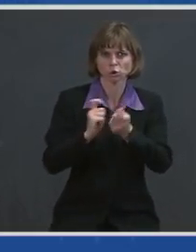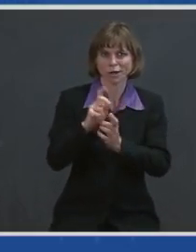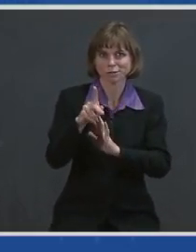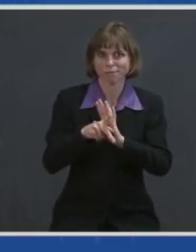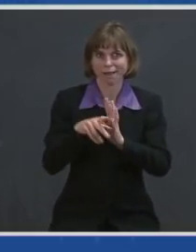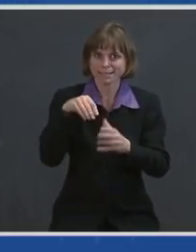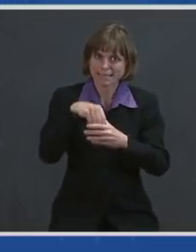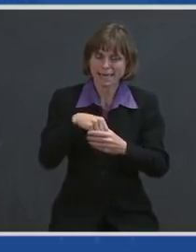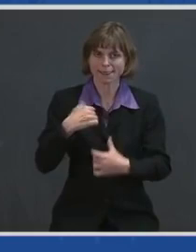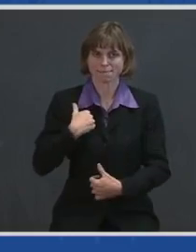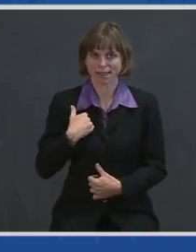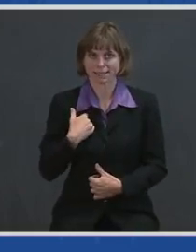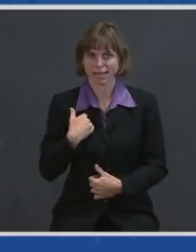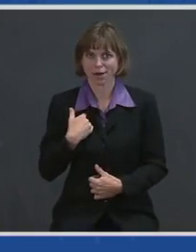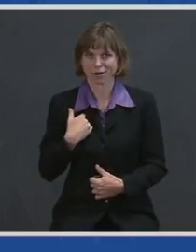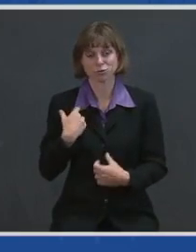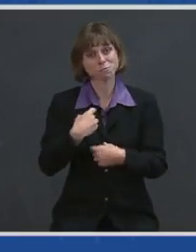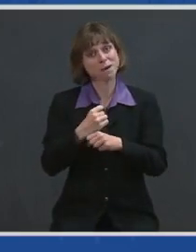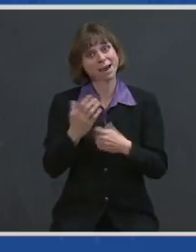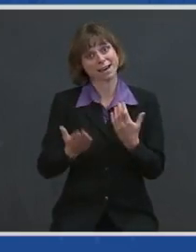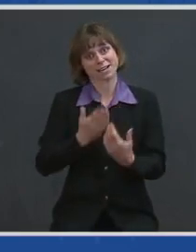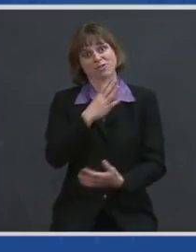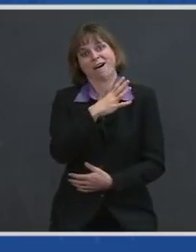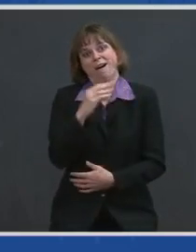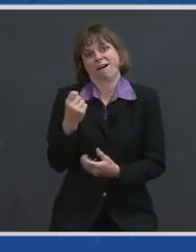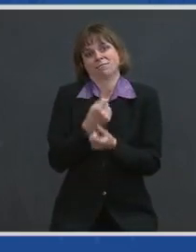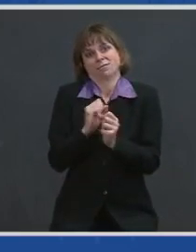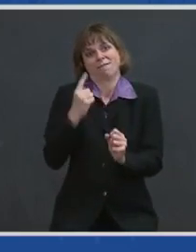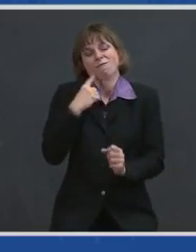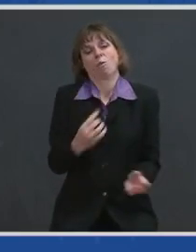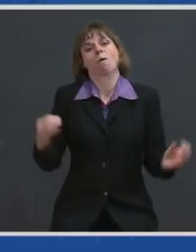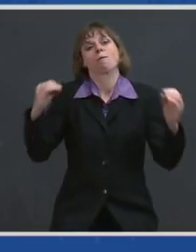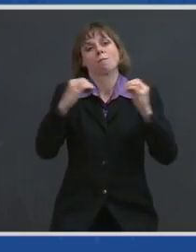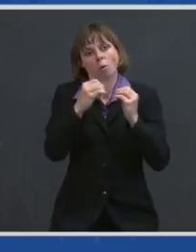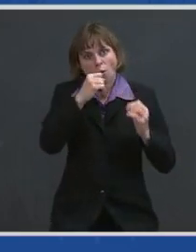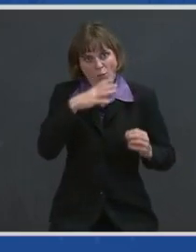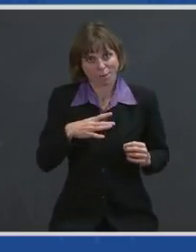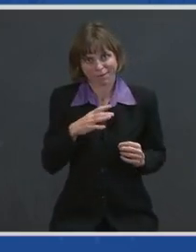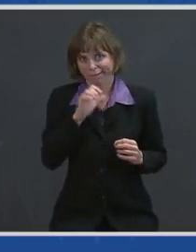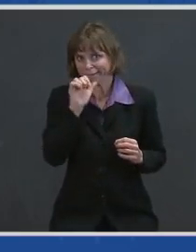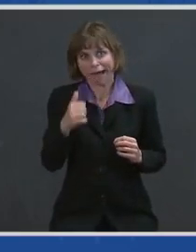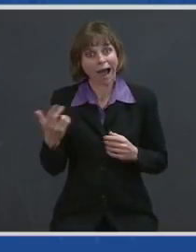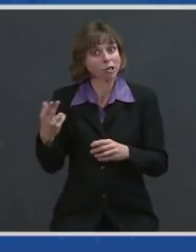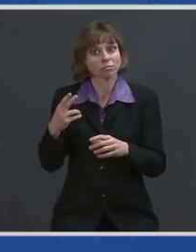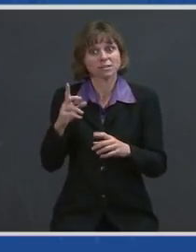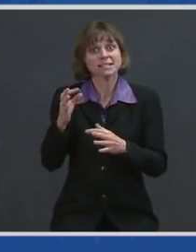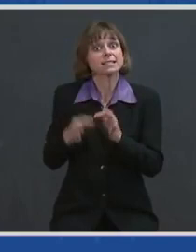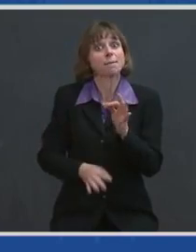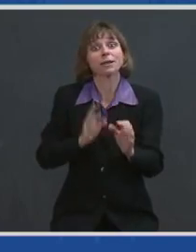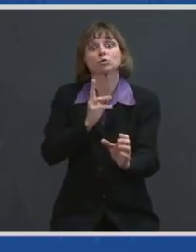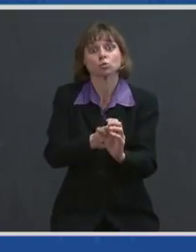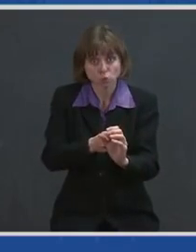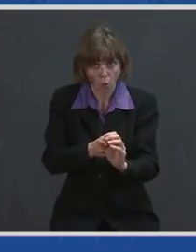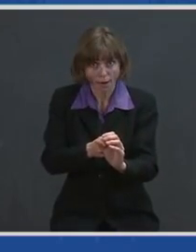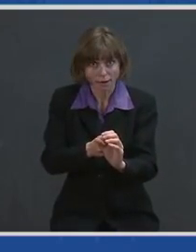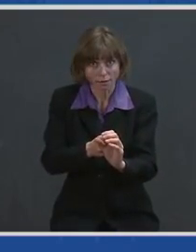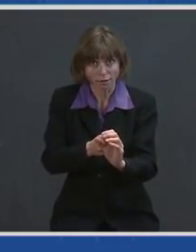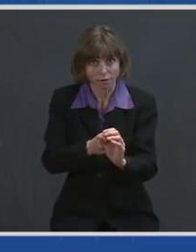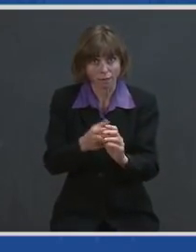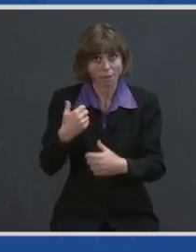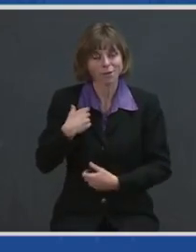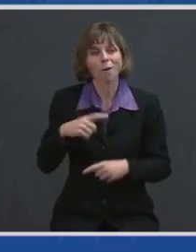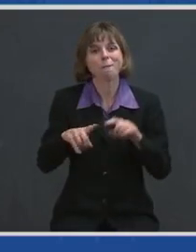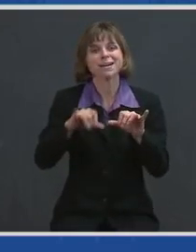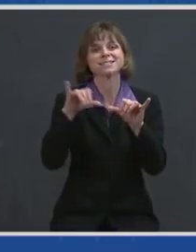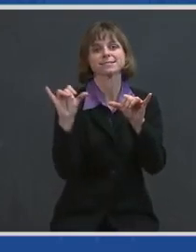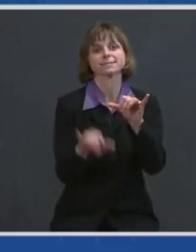to make it easier and safer for more women not just to join the military, but to stay in the military